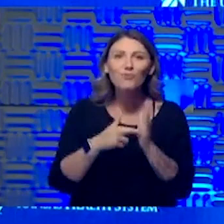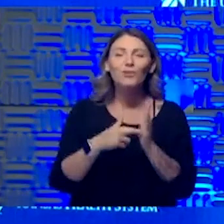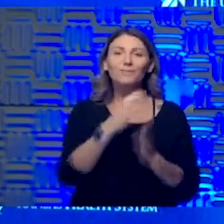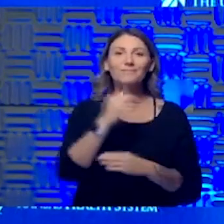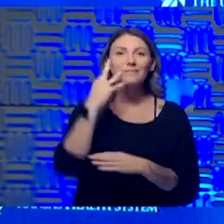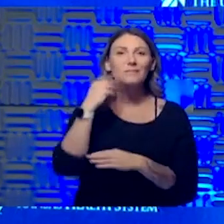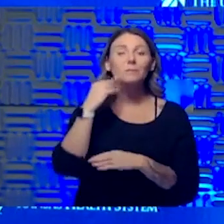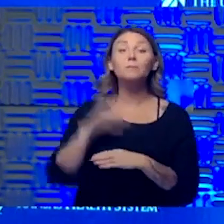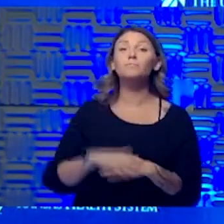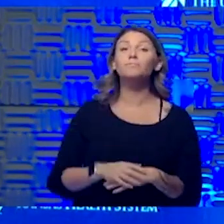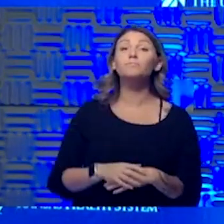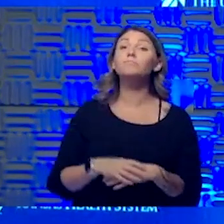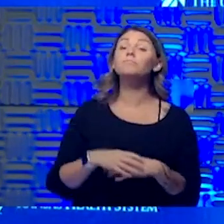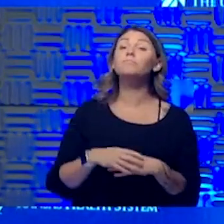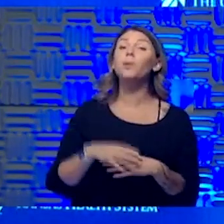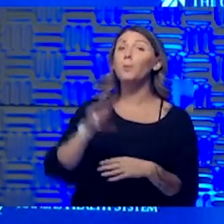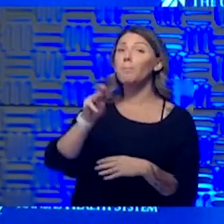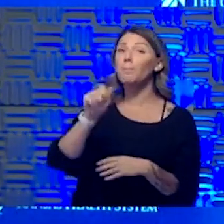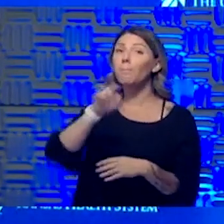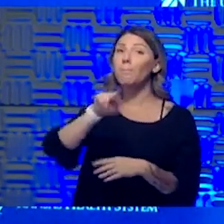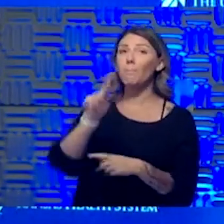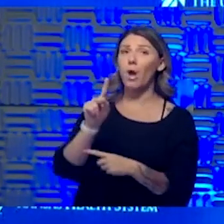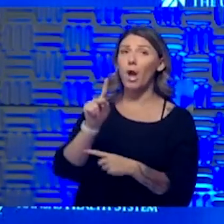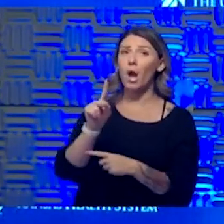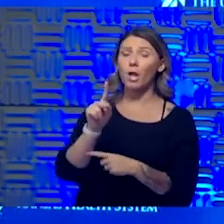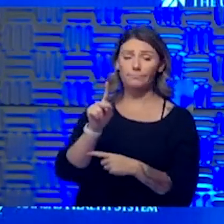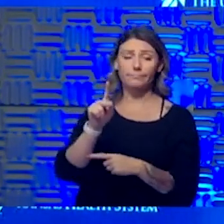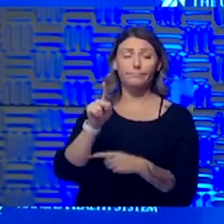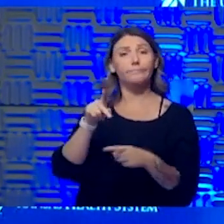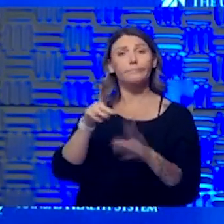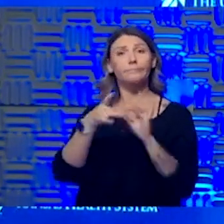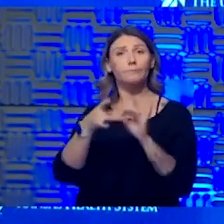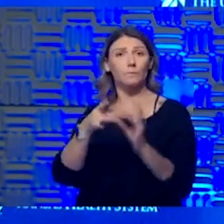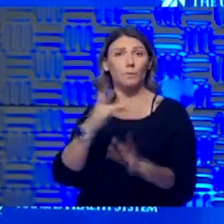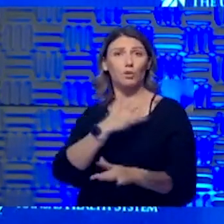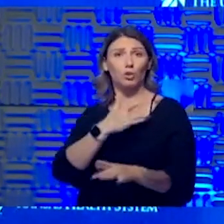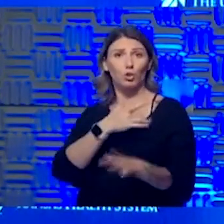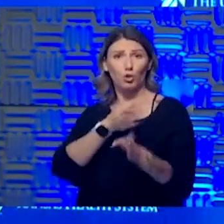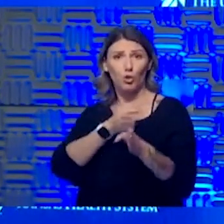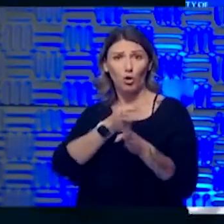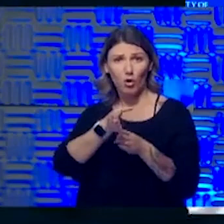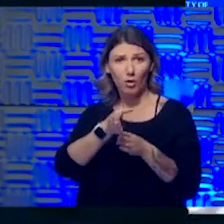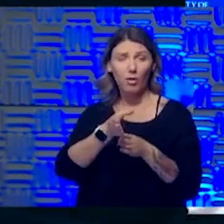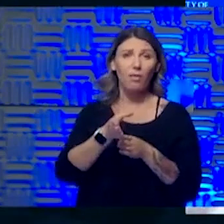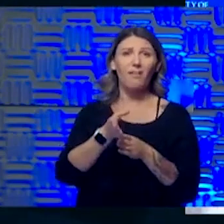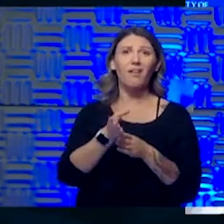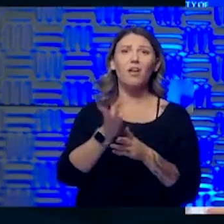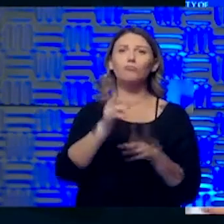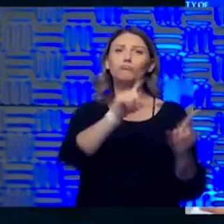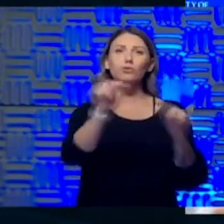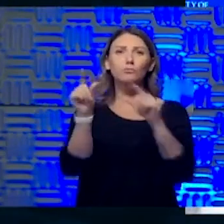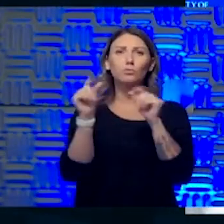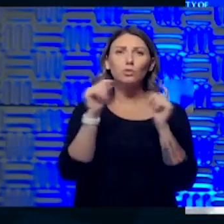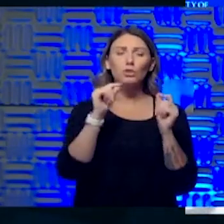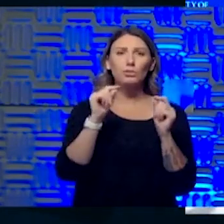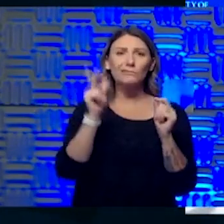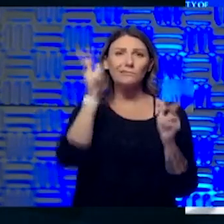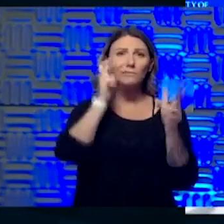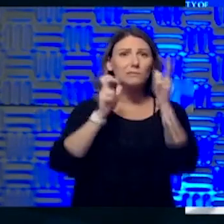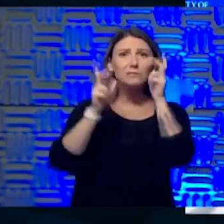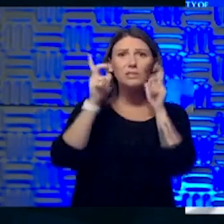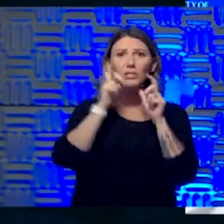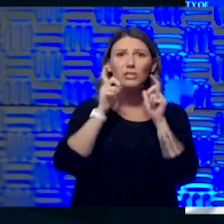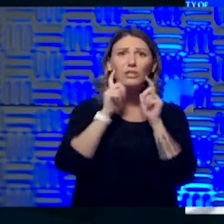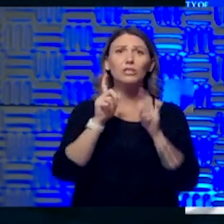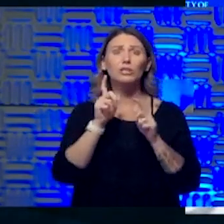Mark Wiley, when down in cardiology, we've heard rumors out there in the community that people are having like small heart attacks at home